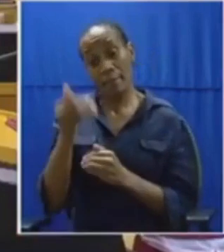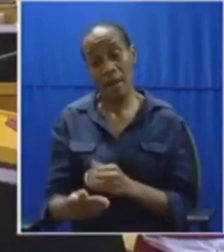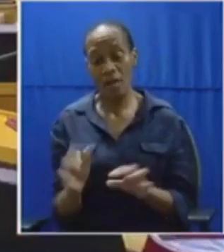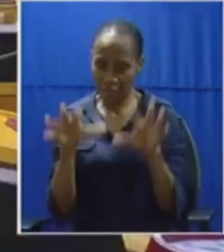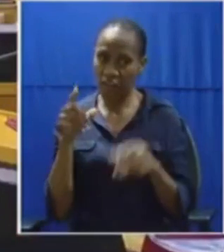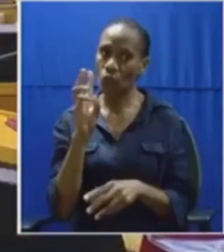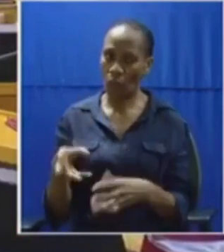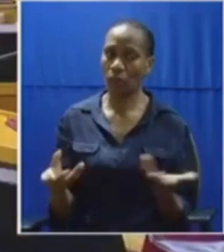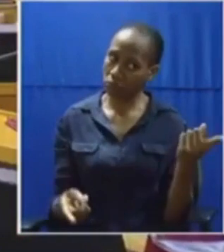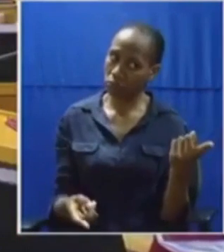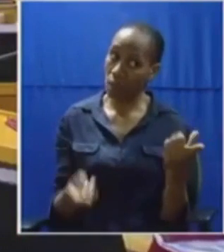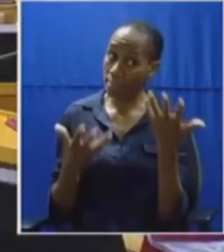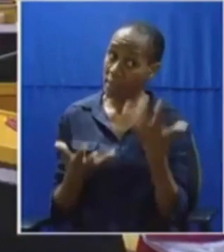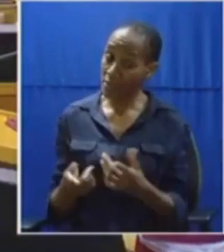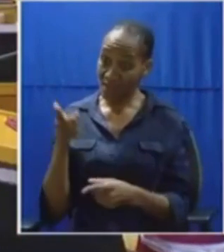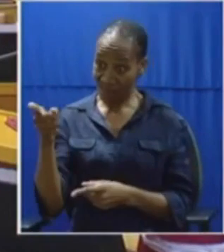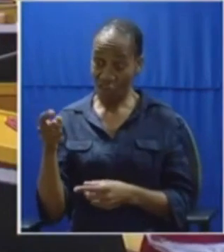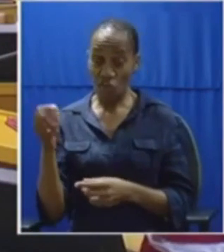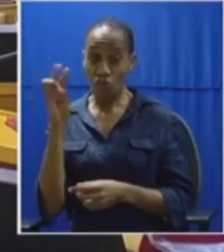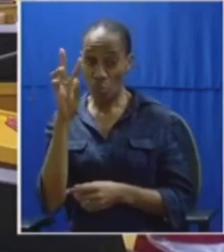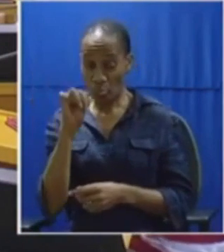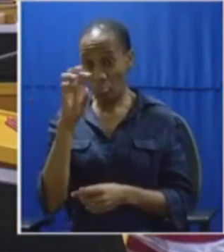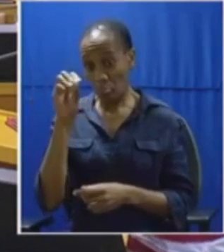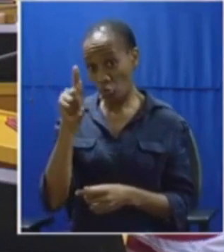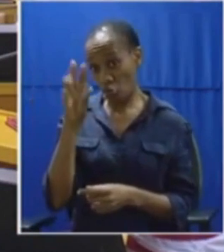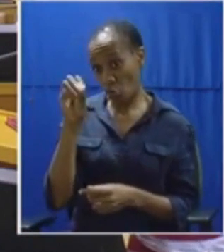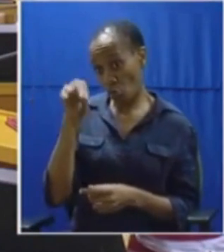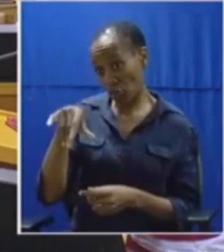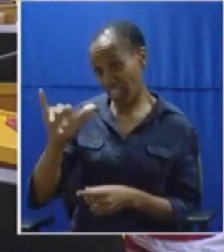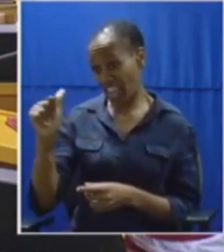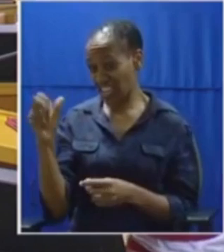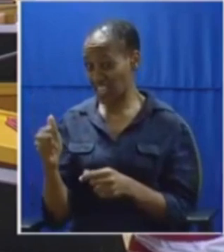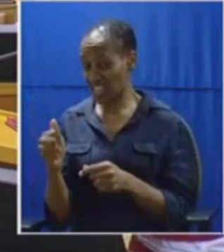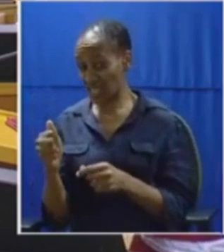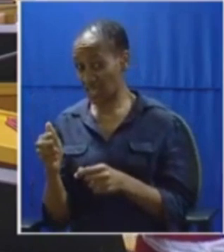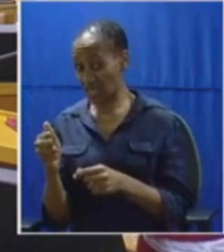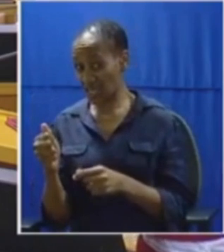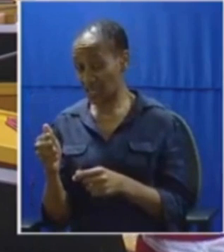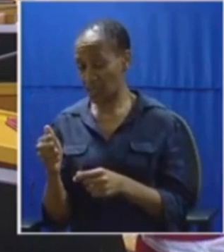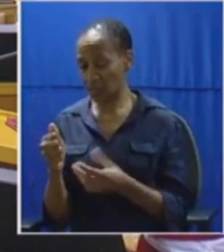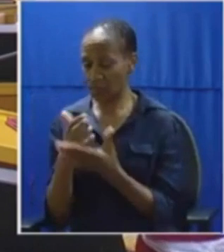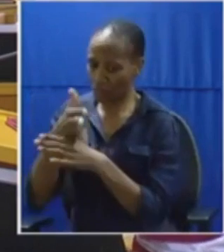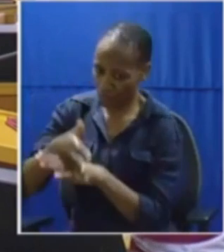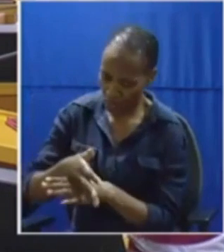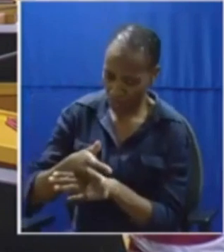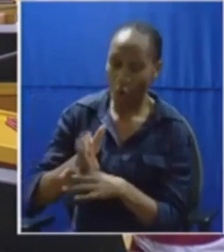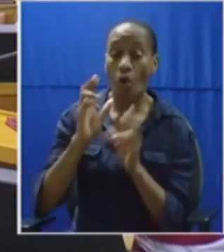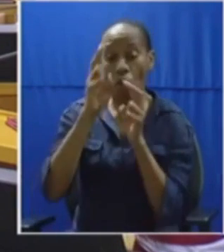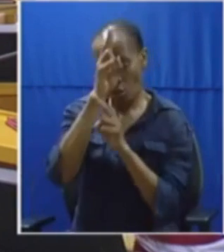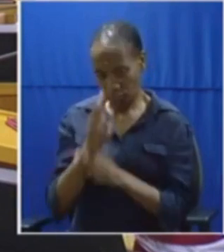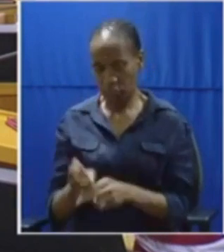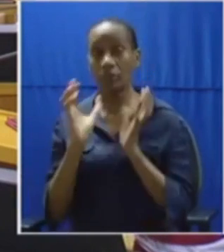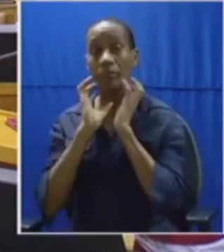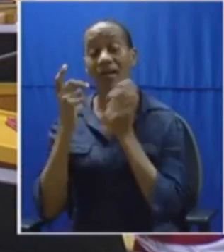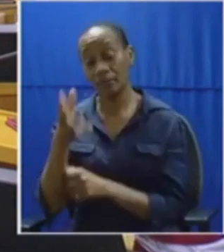nonvula has got something we don't know on you because honorable malema evidence that honorable malema involved in corruption